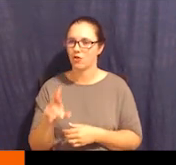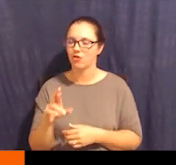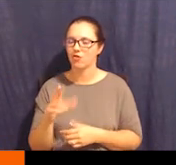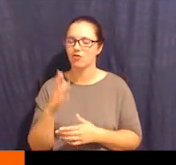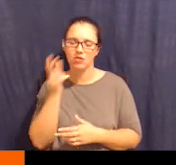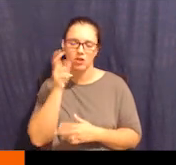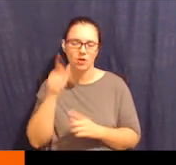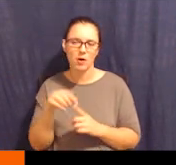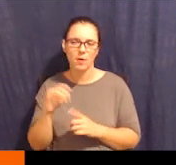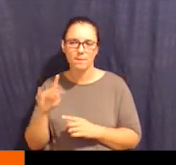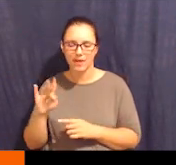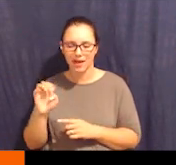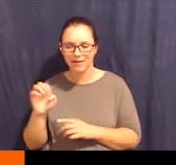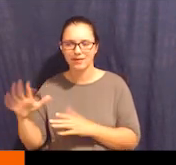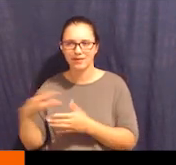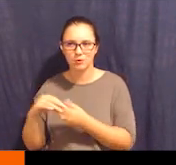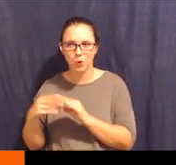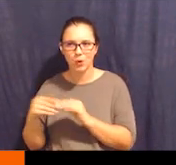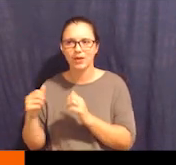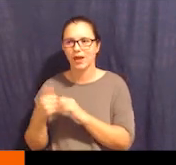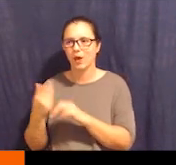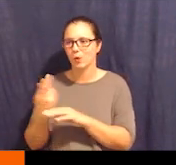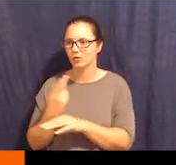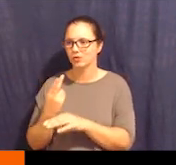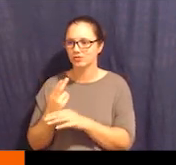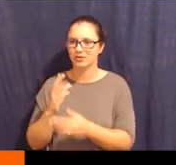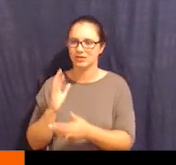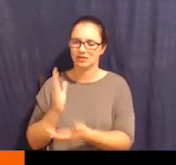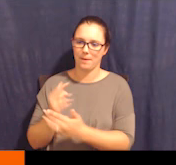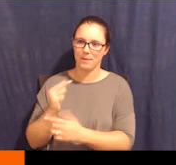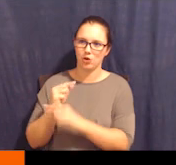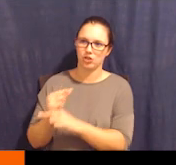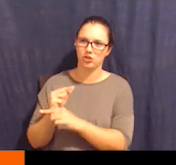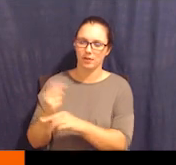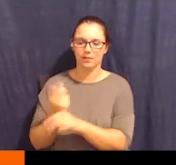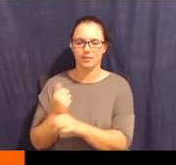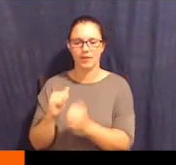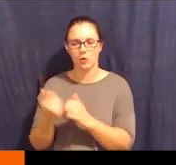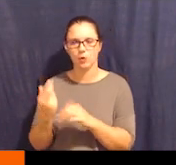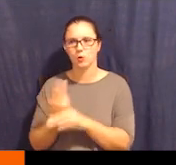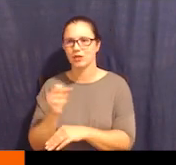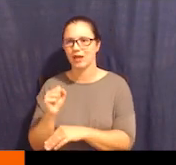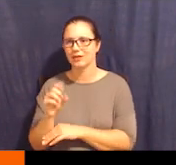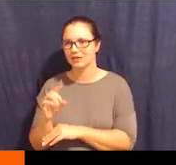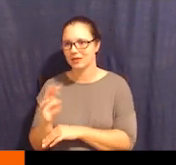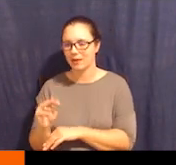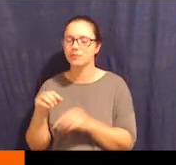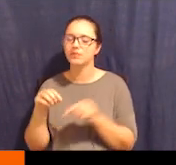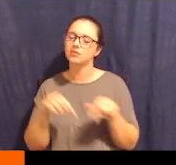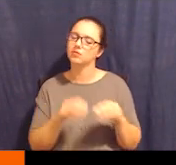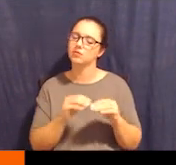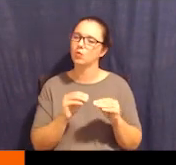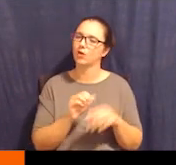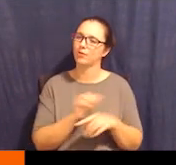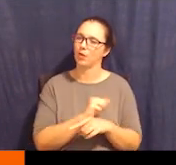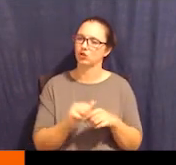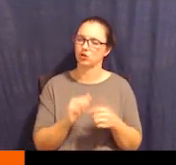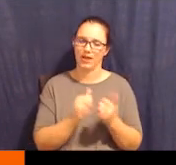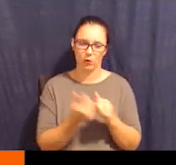is more of the practical to do. How do I actually put this into practice? So my name is Viviana Bonita Lopez.